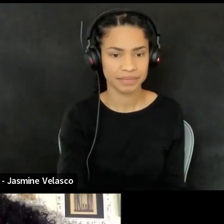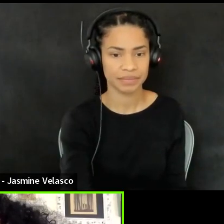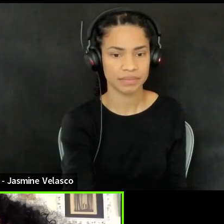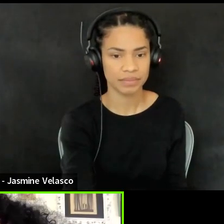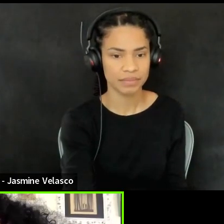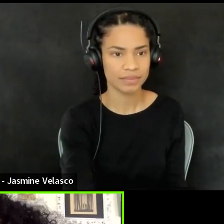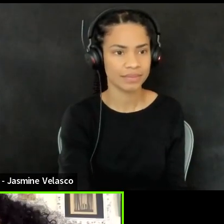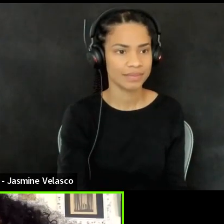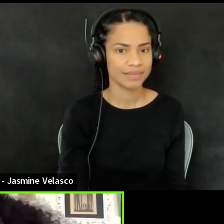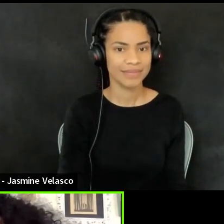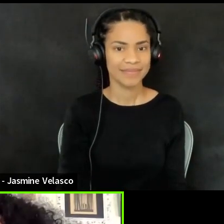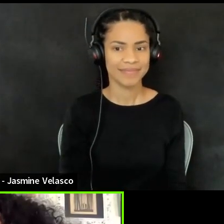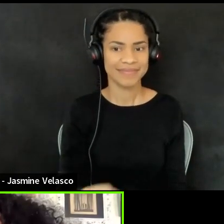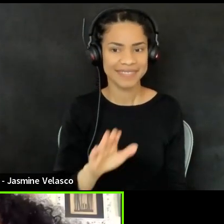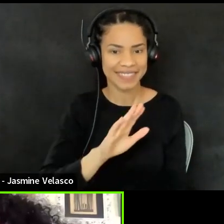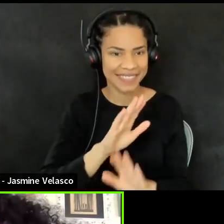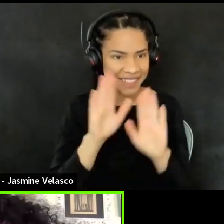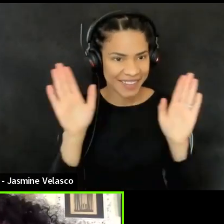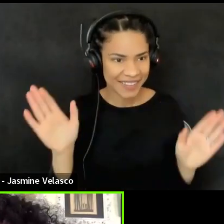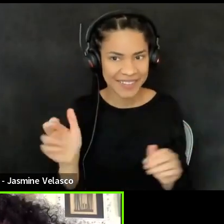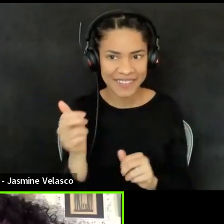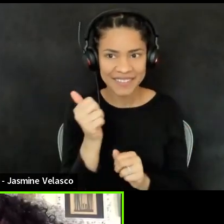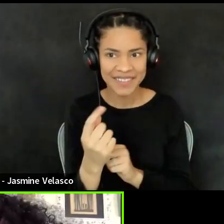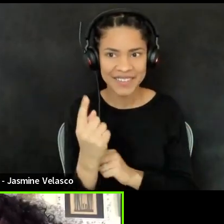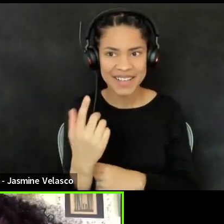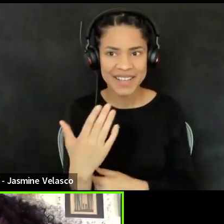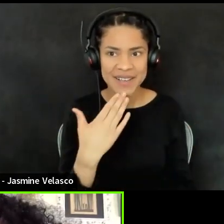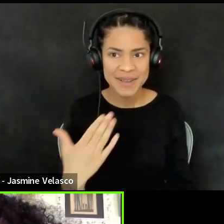Hi, everybody. Good morning.